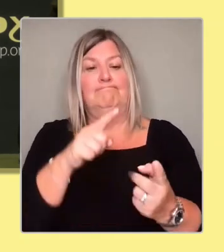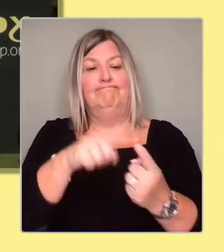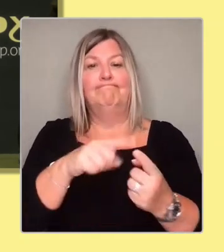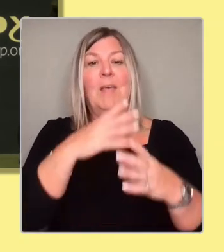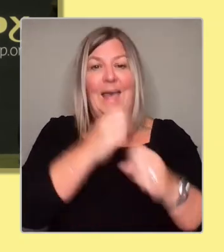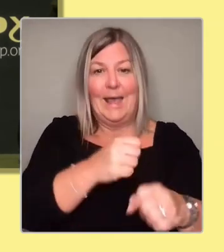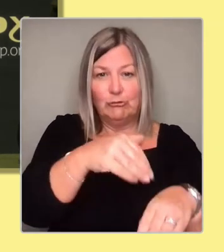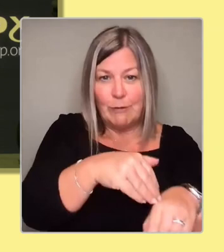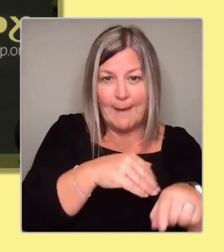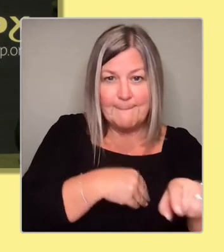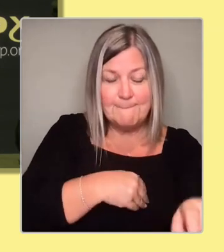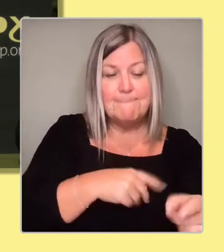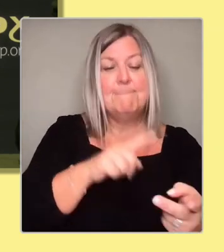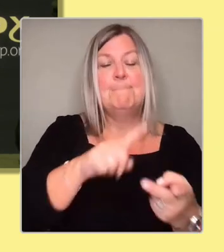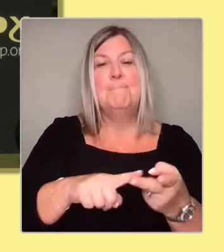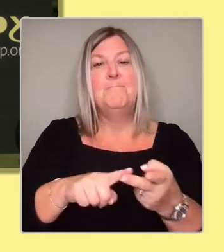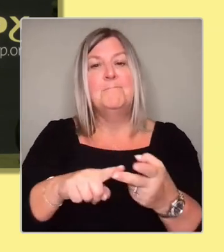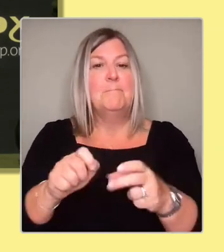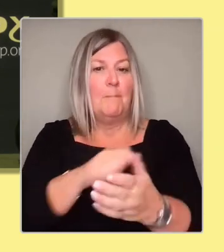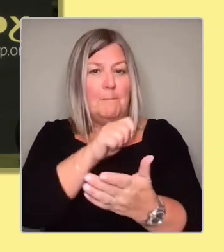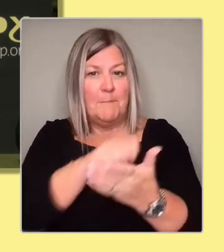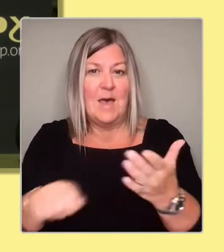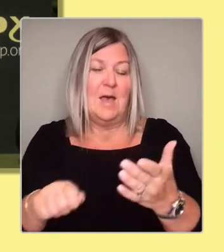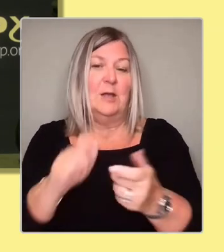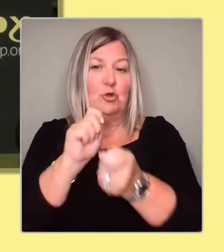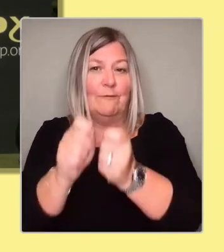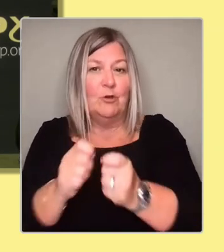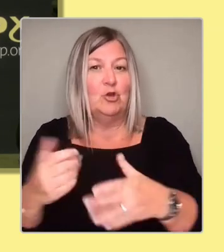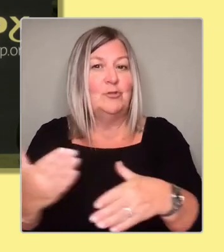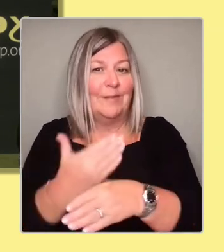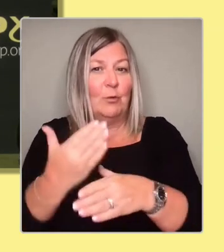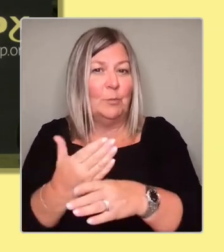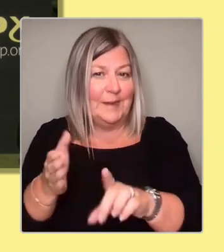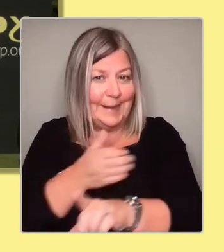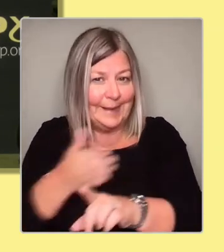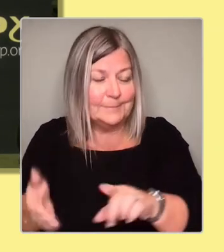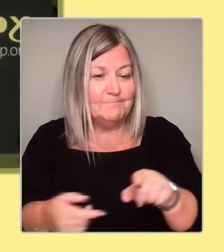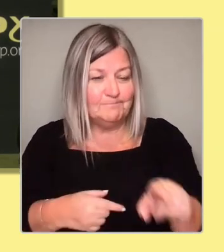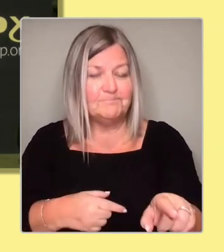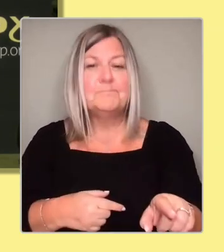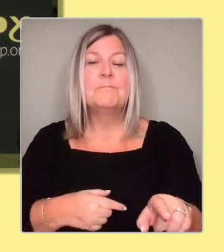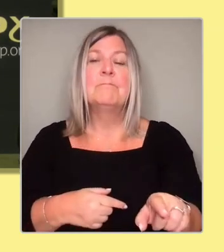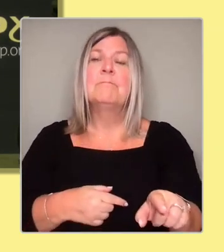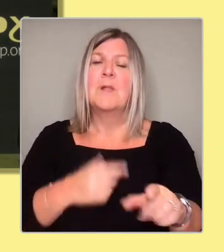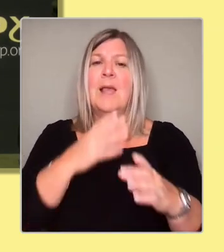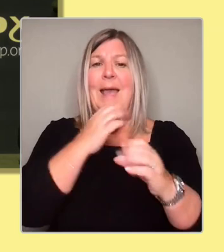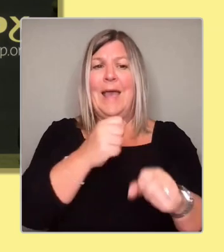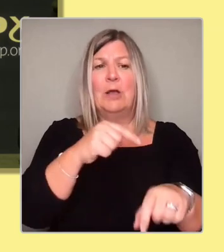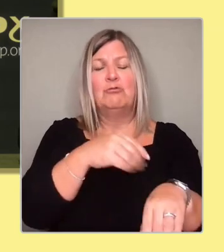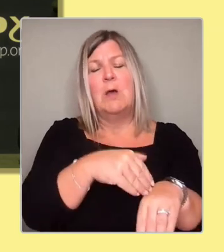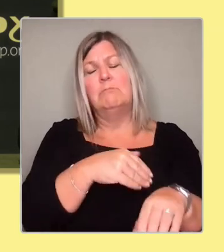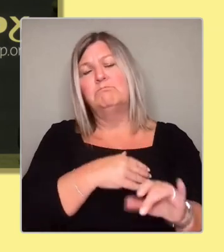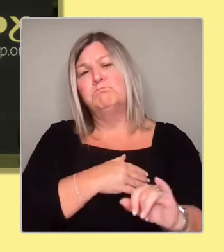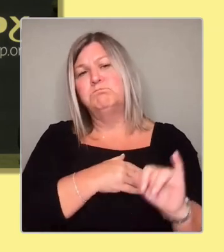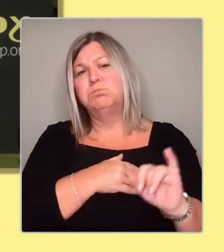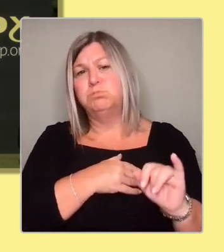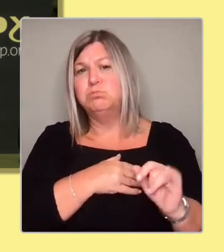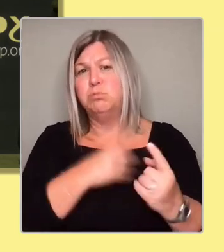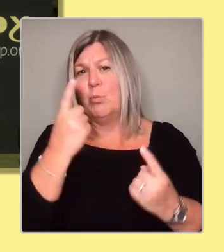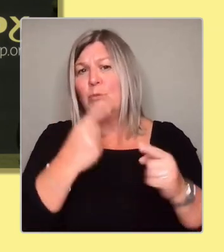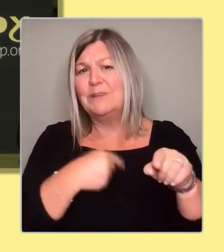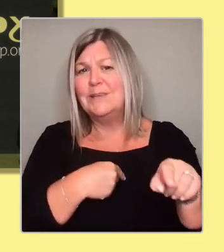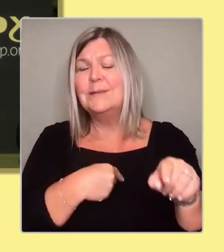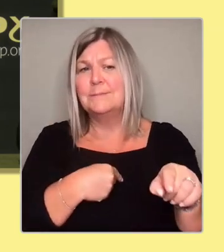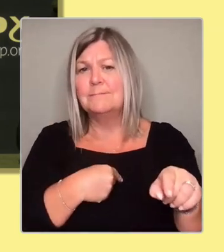clearly increasing, they are concerning. And I think that whilst we need to empower and resource